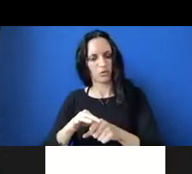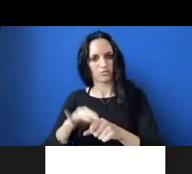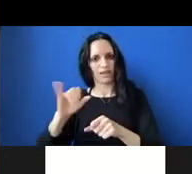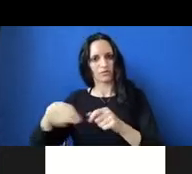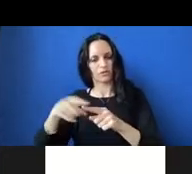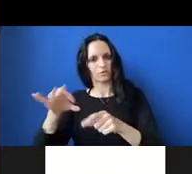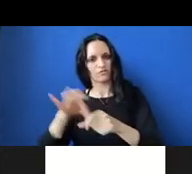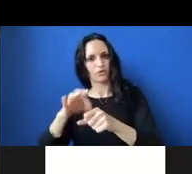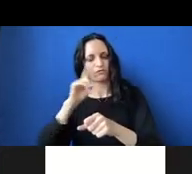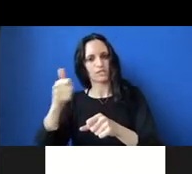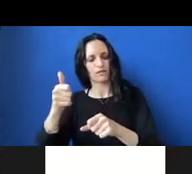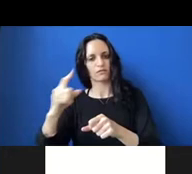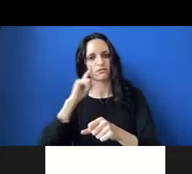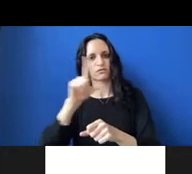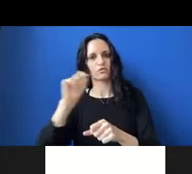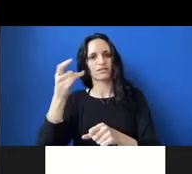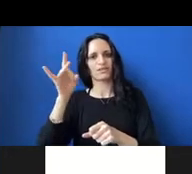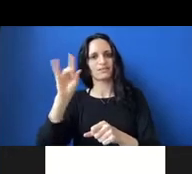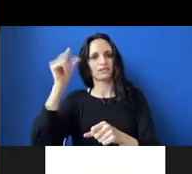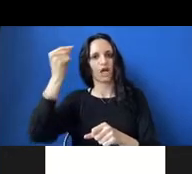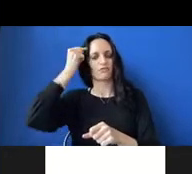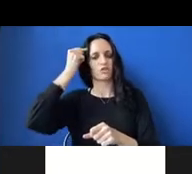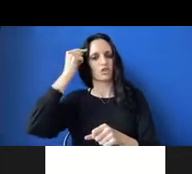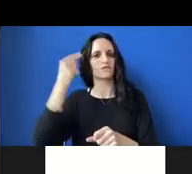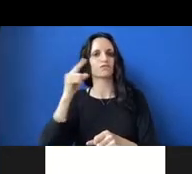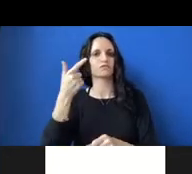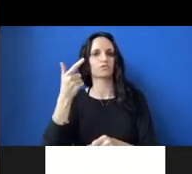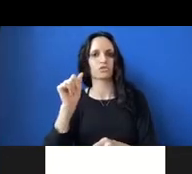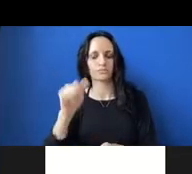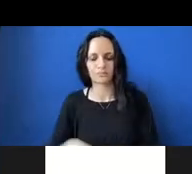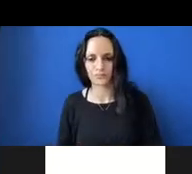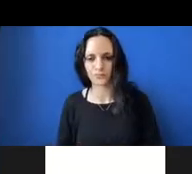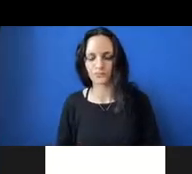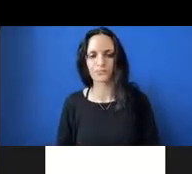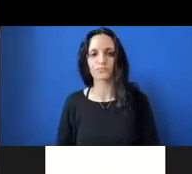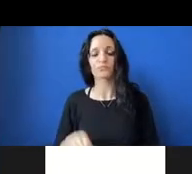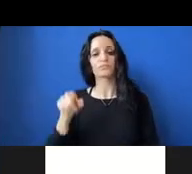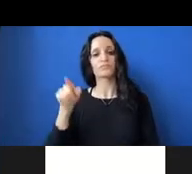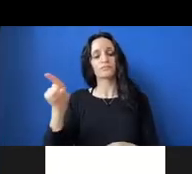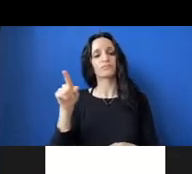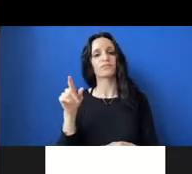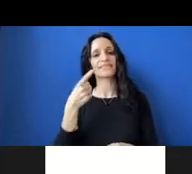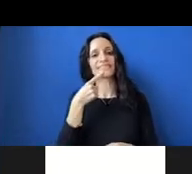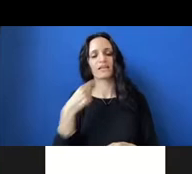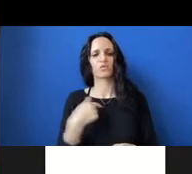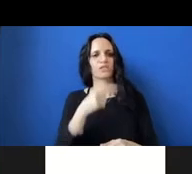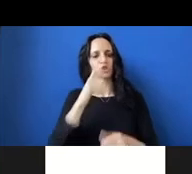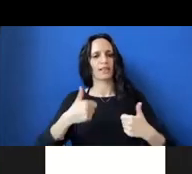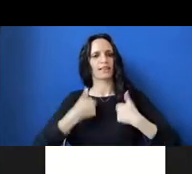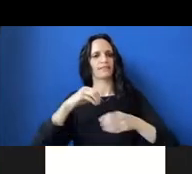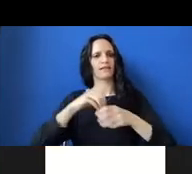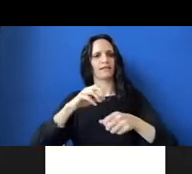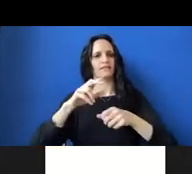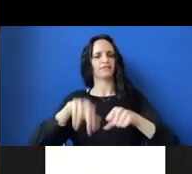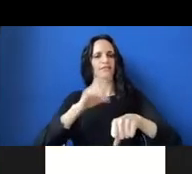herself for the 2018 governorship of Georgia. She had said, we should not live in a nation where your access